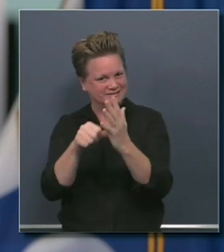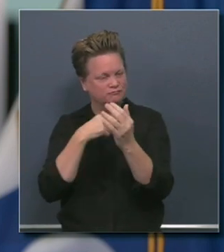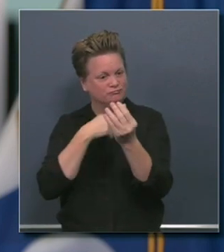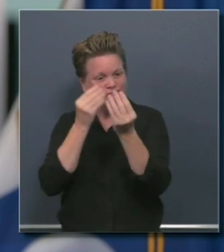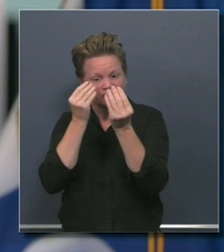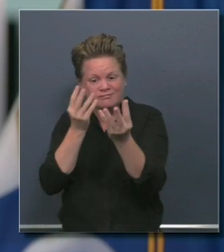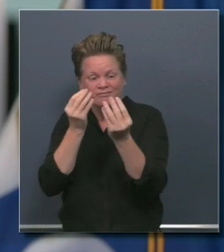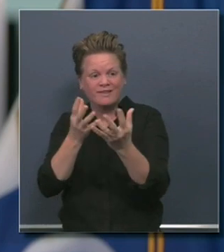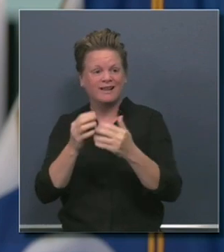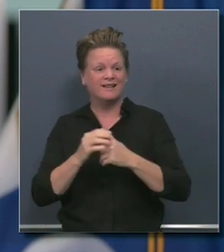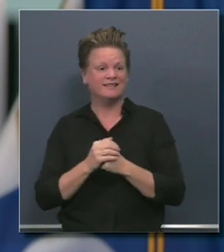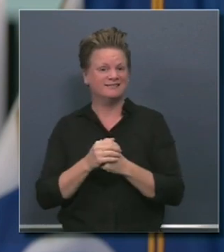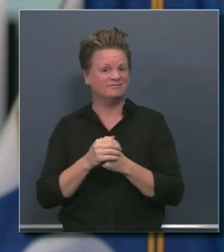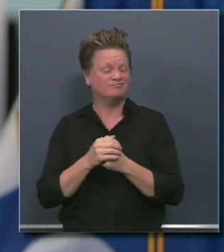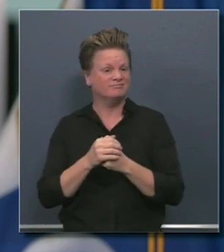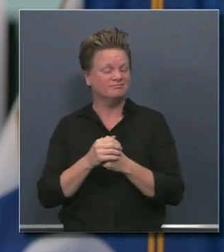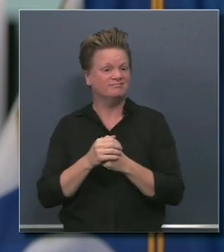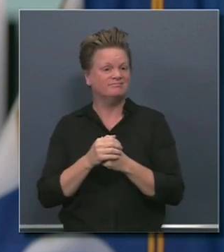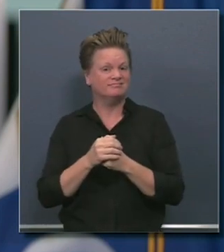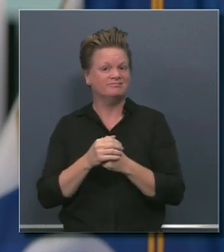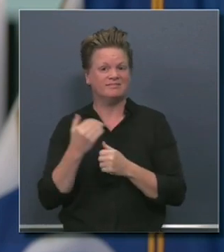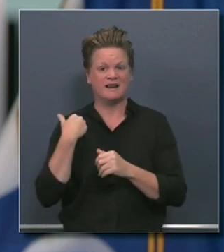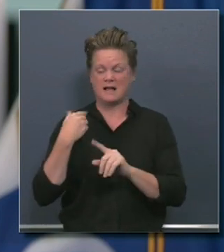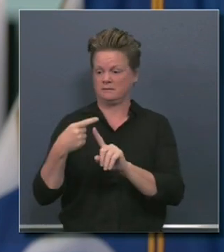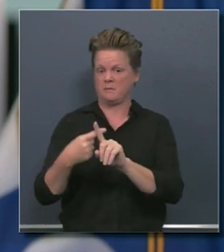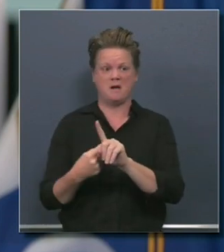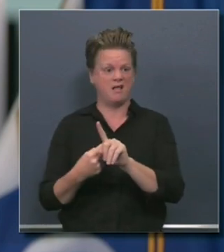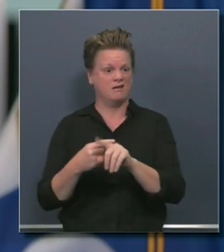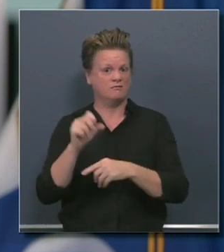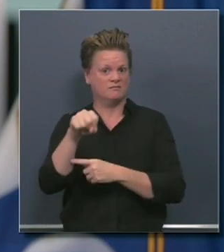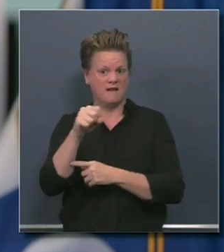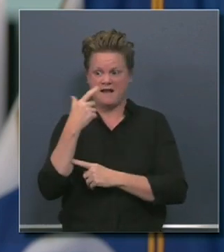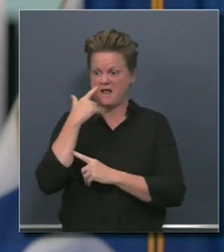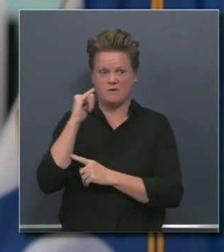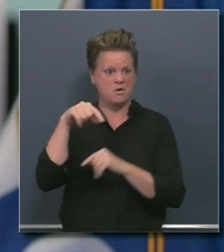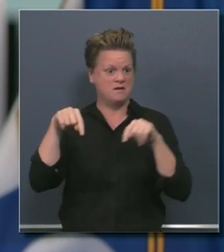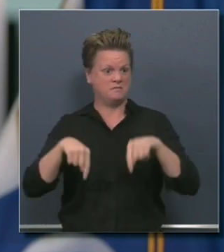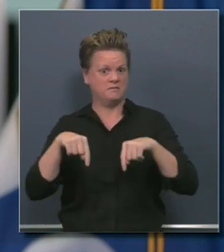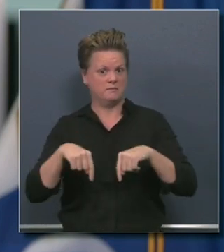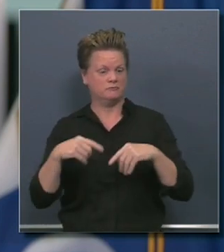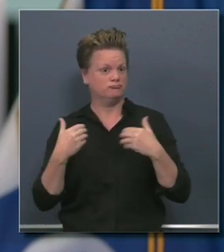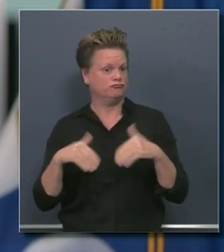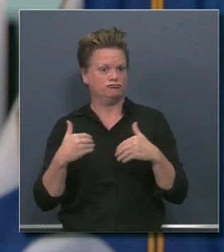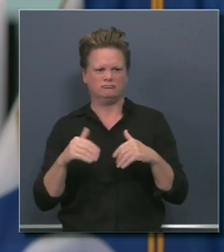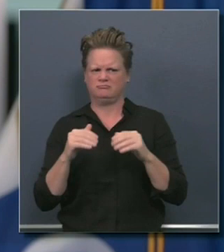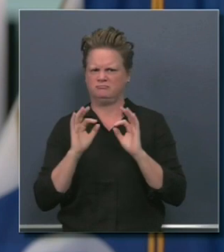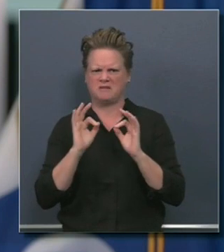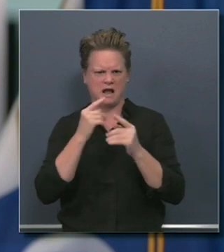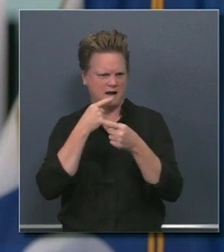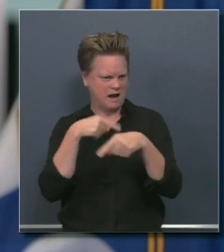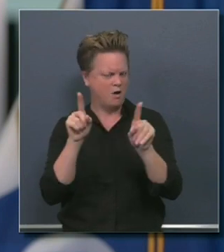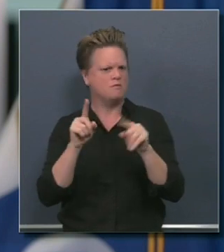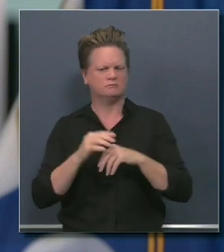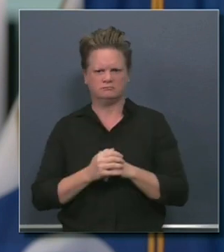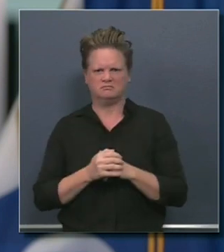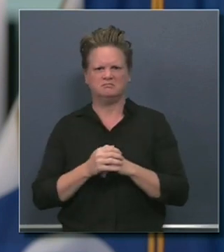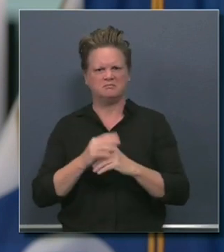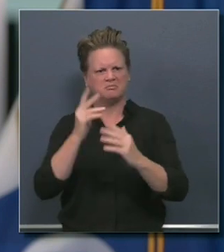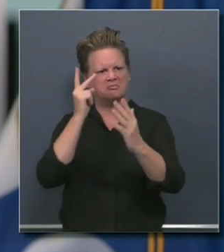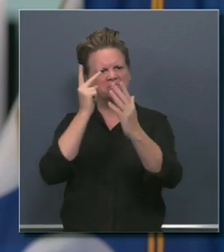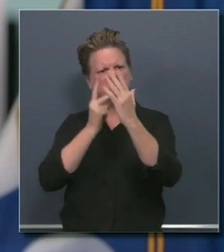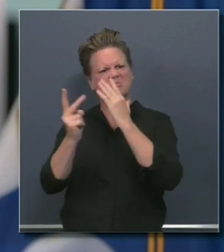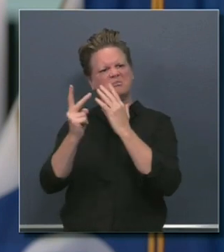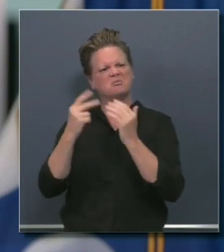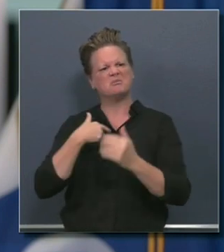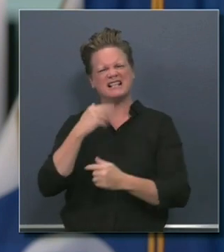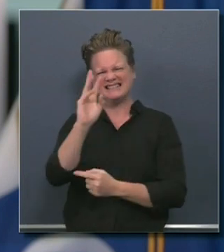just a number of months ago that California was announcing a projected $6 billion